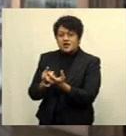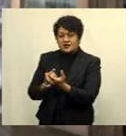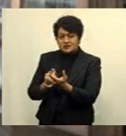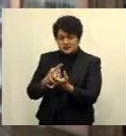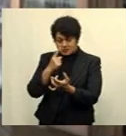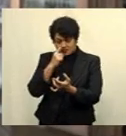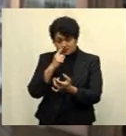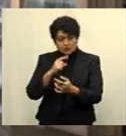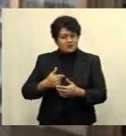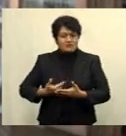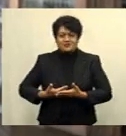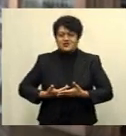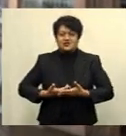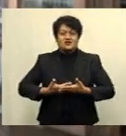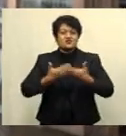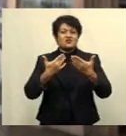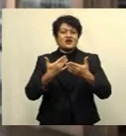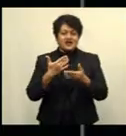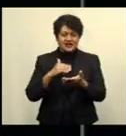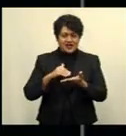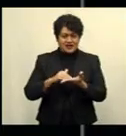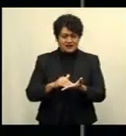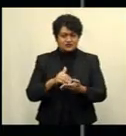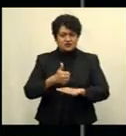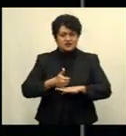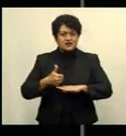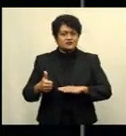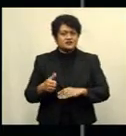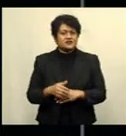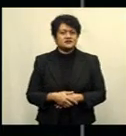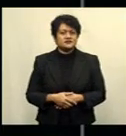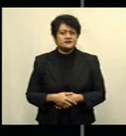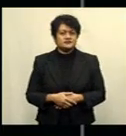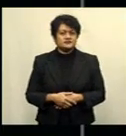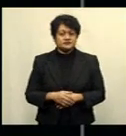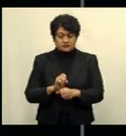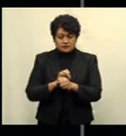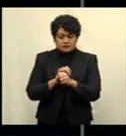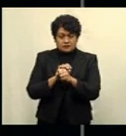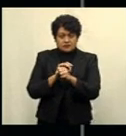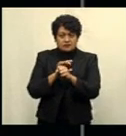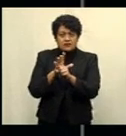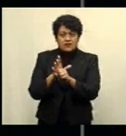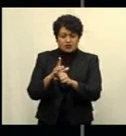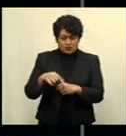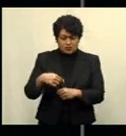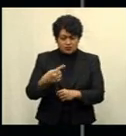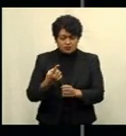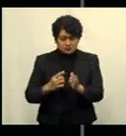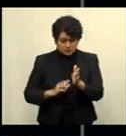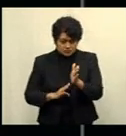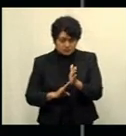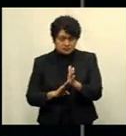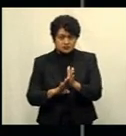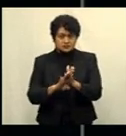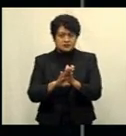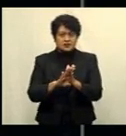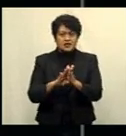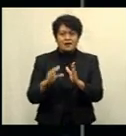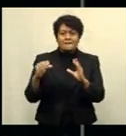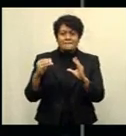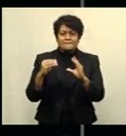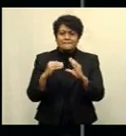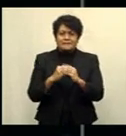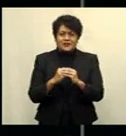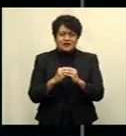a great help to the government. And with COVID-19 continuing to grow, the Reserve Bank has forecast